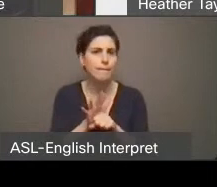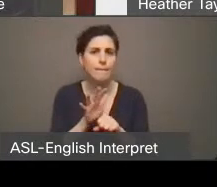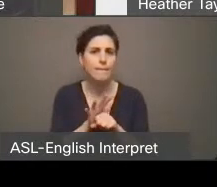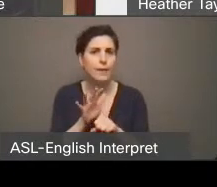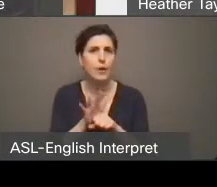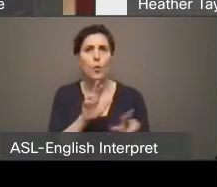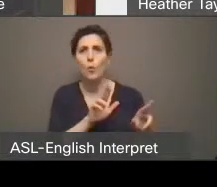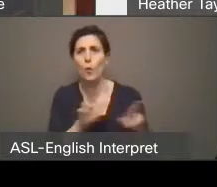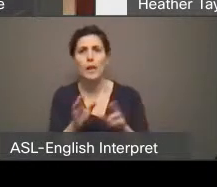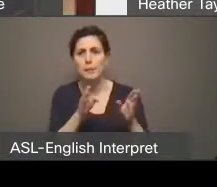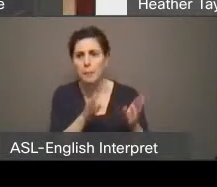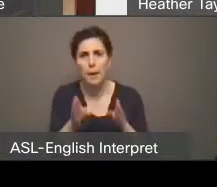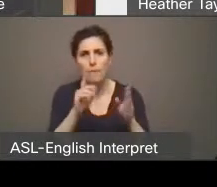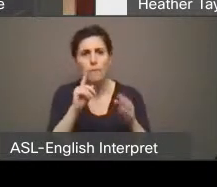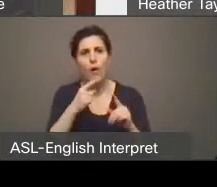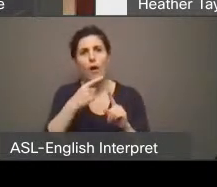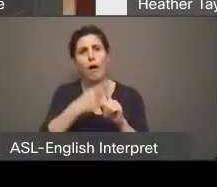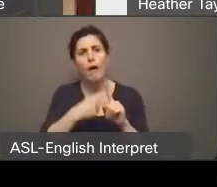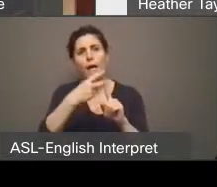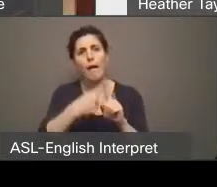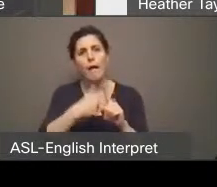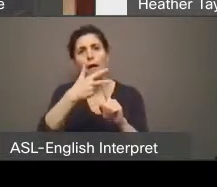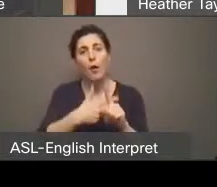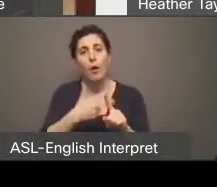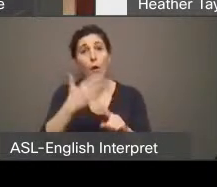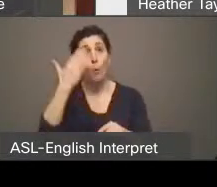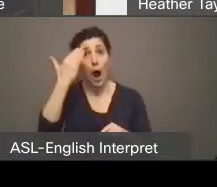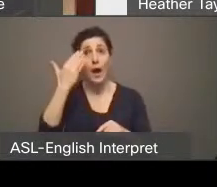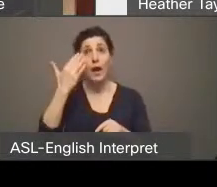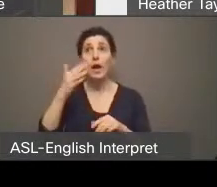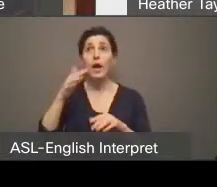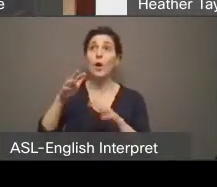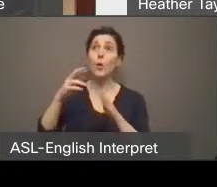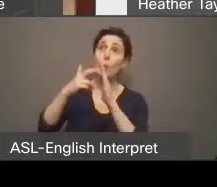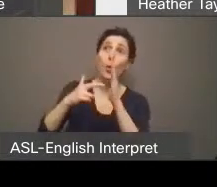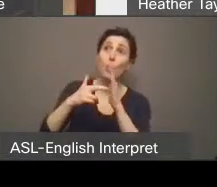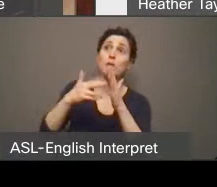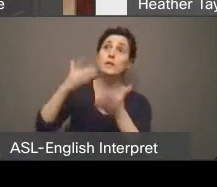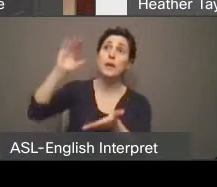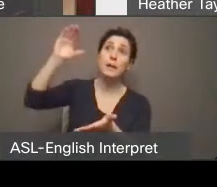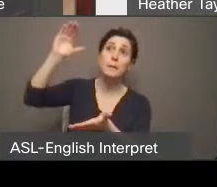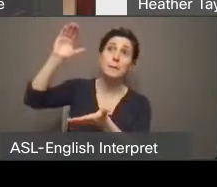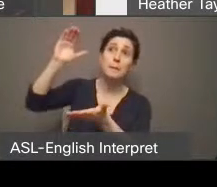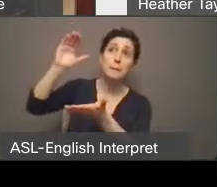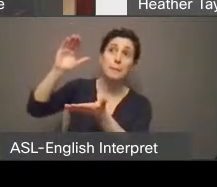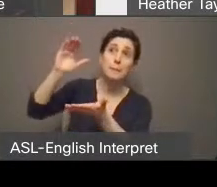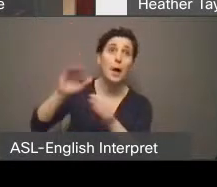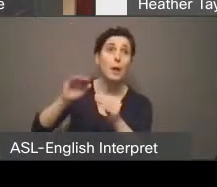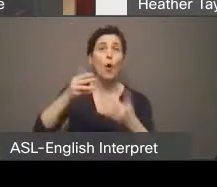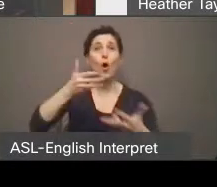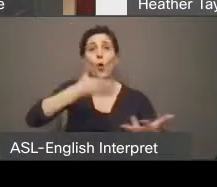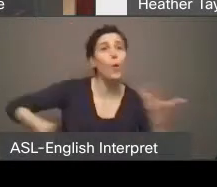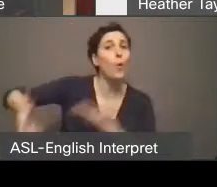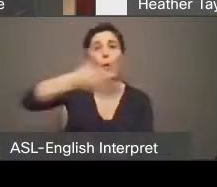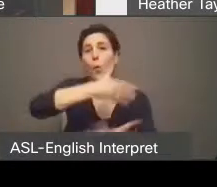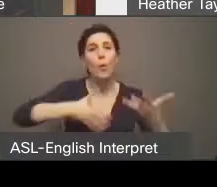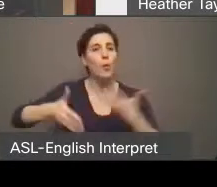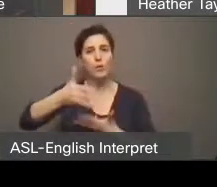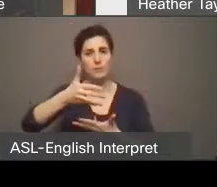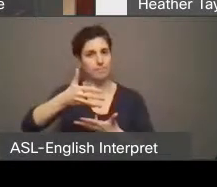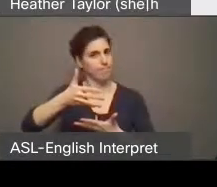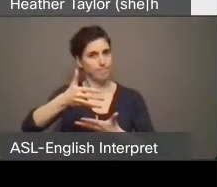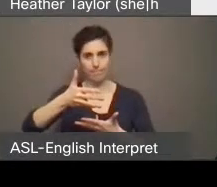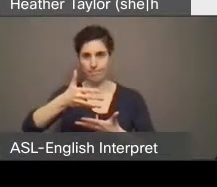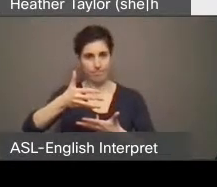few months when ridership will be increasing as the restrictions ease. And we are calling on you on you to release a plan to